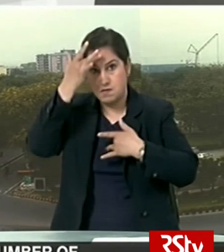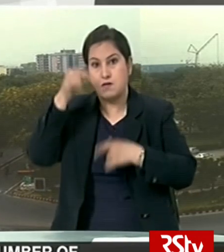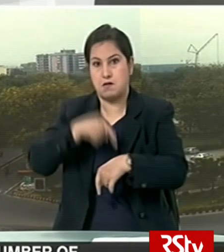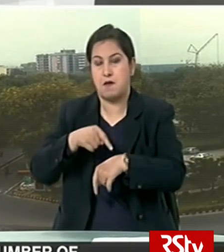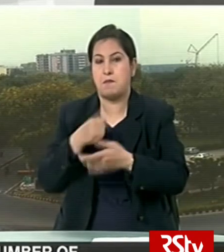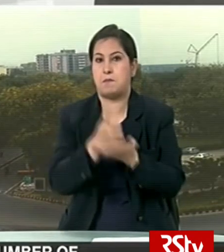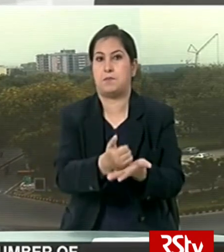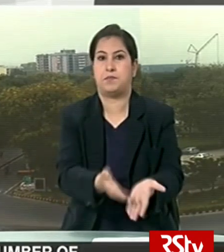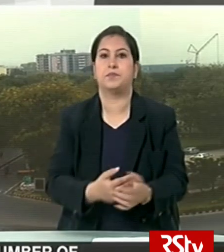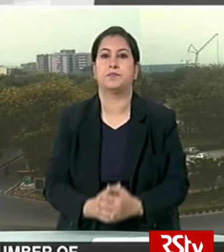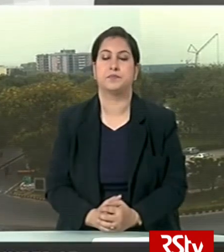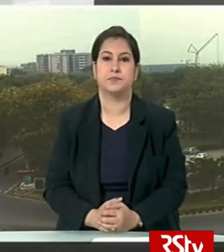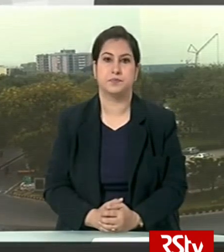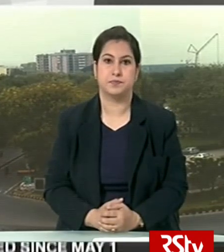crisis